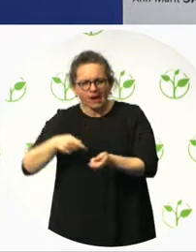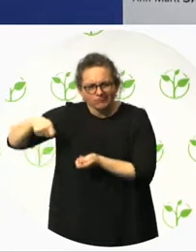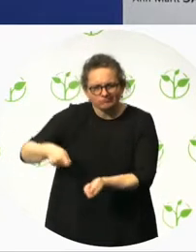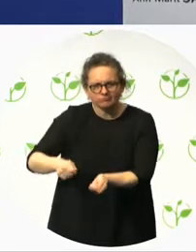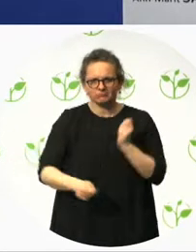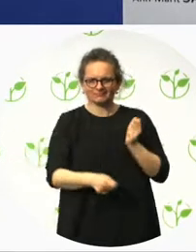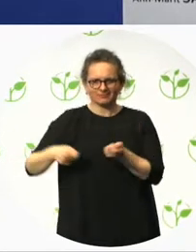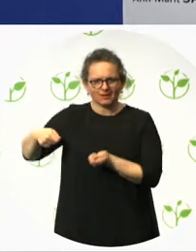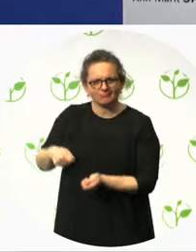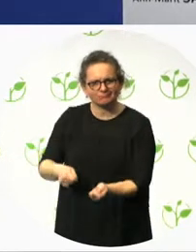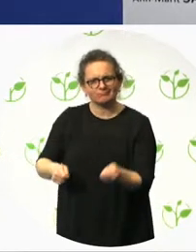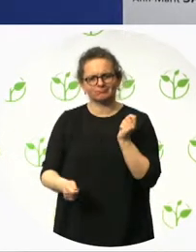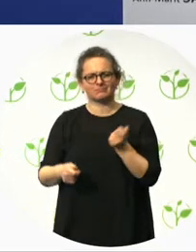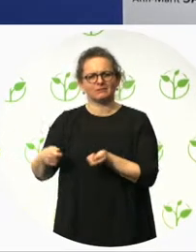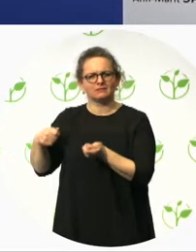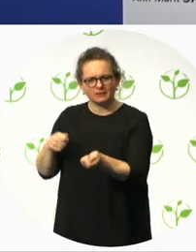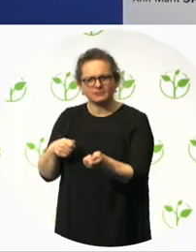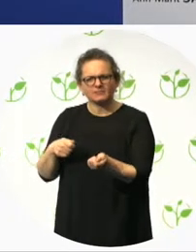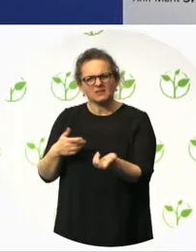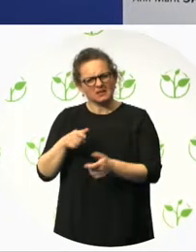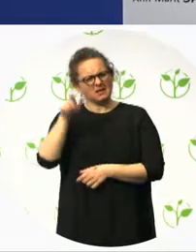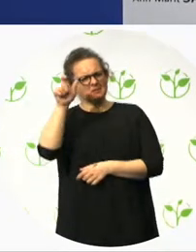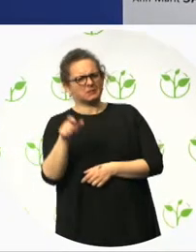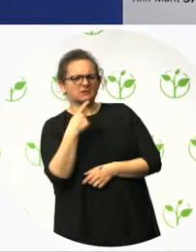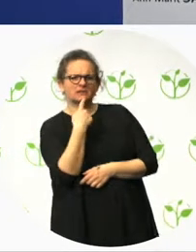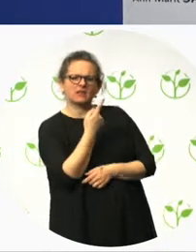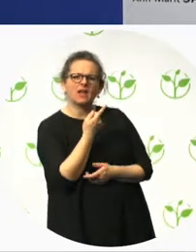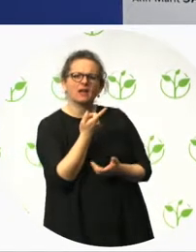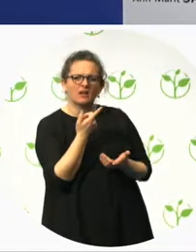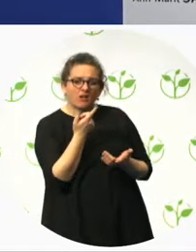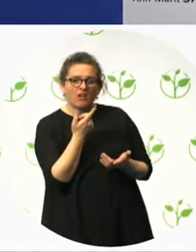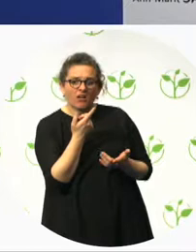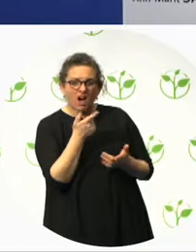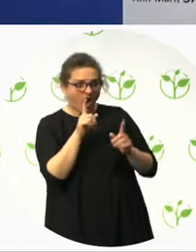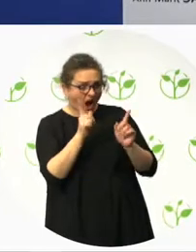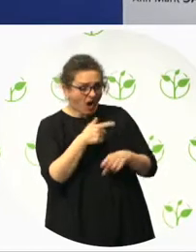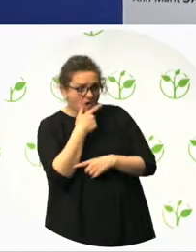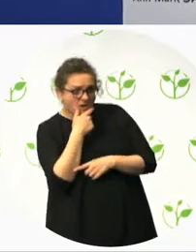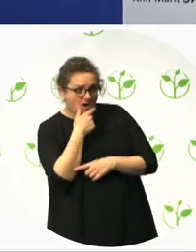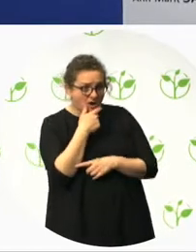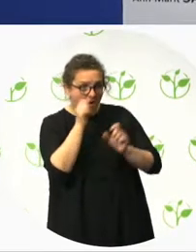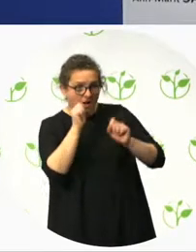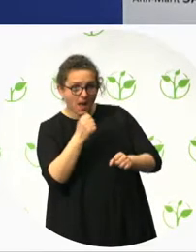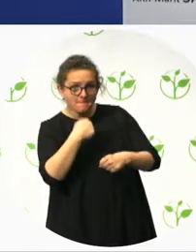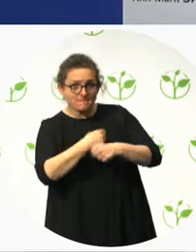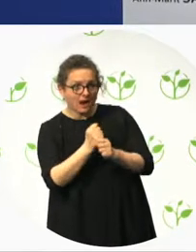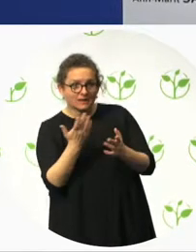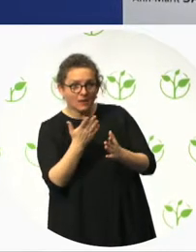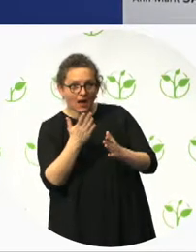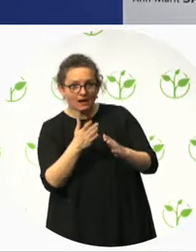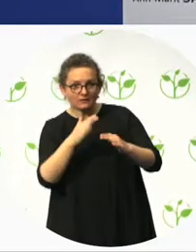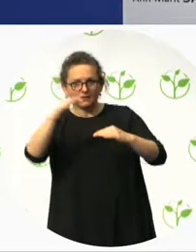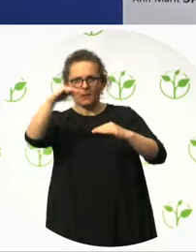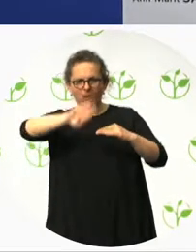no, no, no, no. I have to do the steps. And the child says, if we do the ramp, everybody can get into the school. So that is,